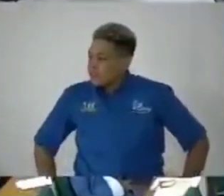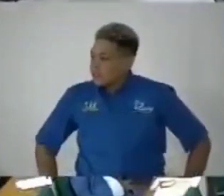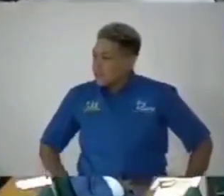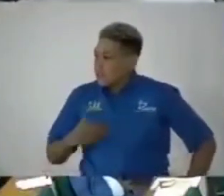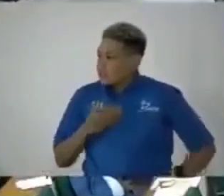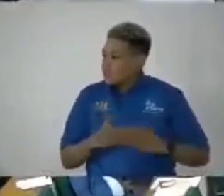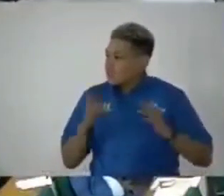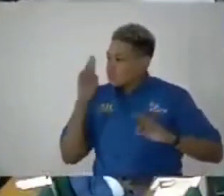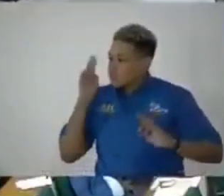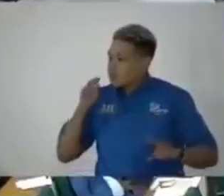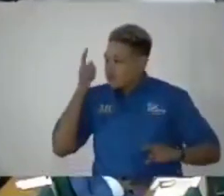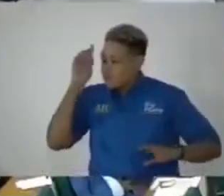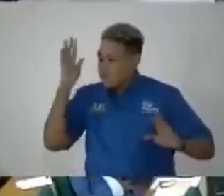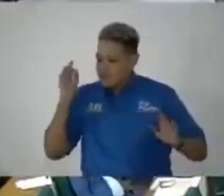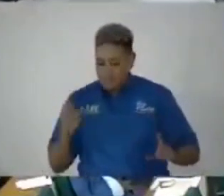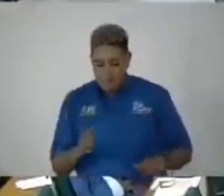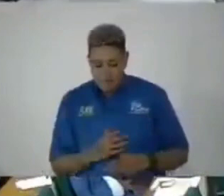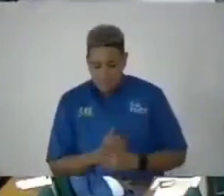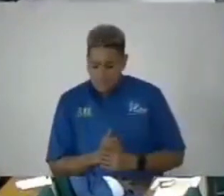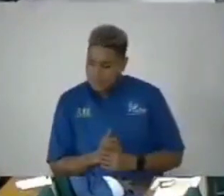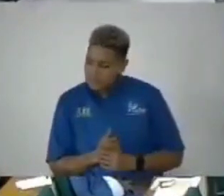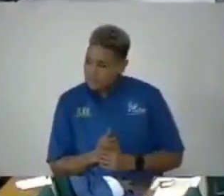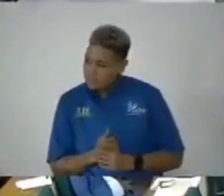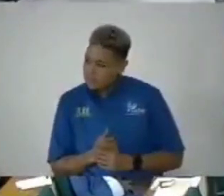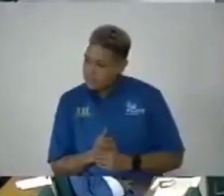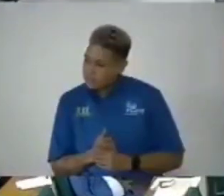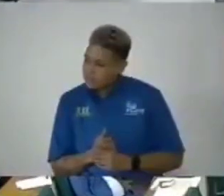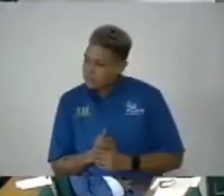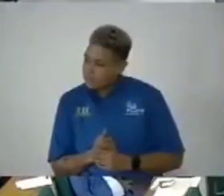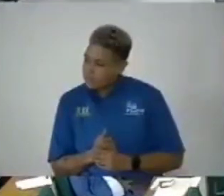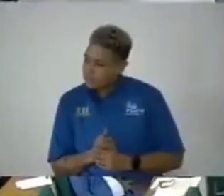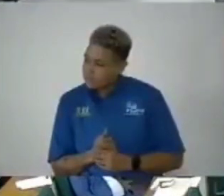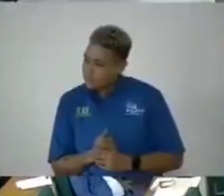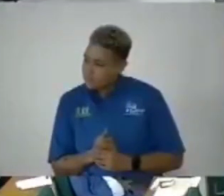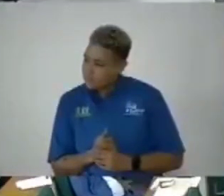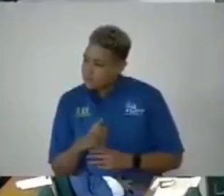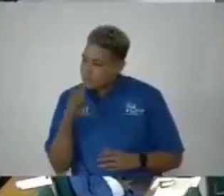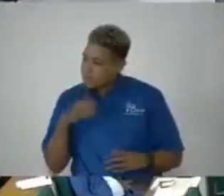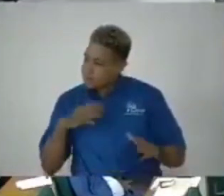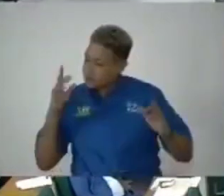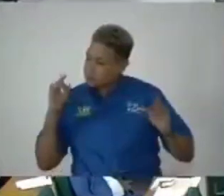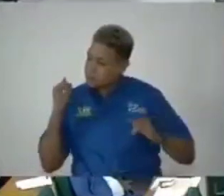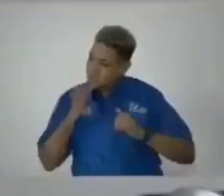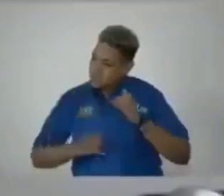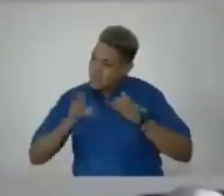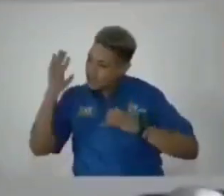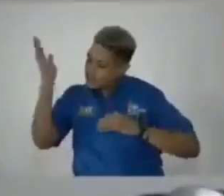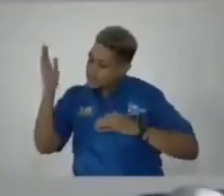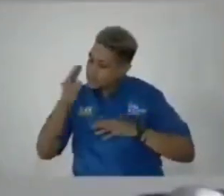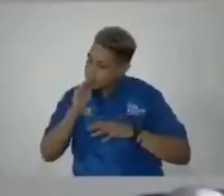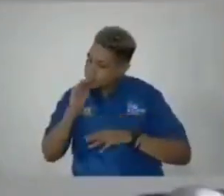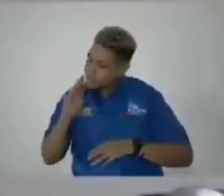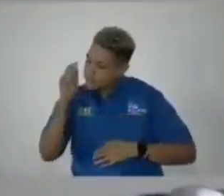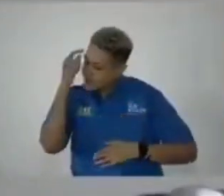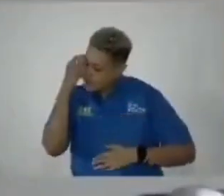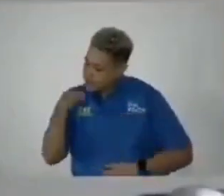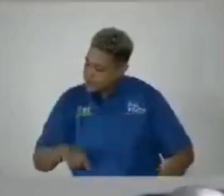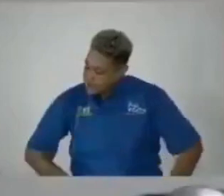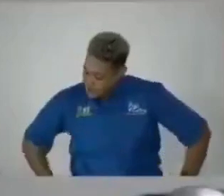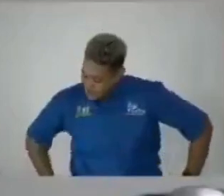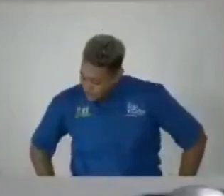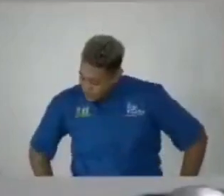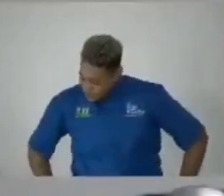you know the last speaker mr golden but i am merely